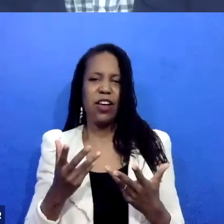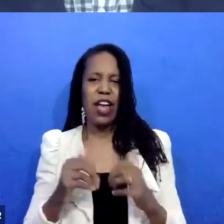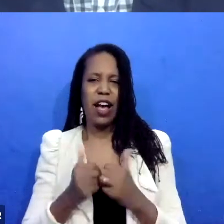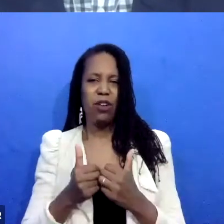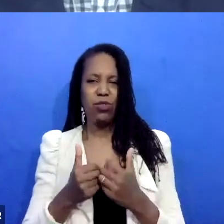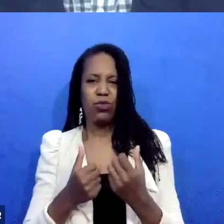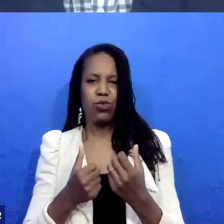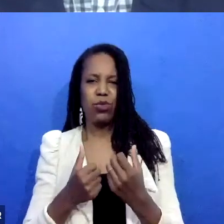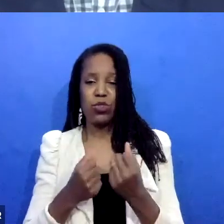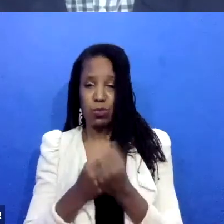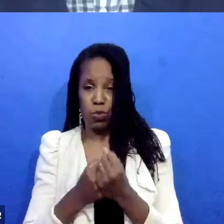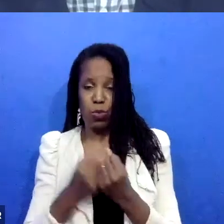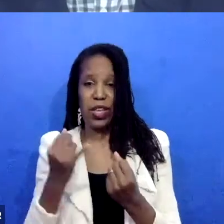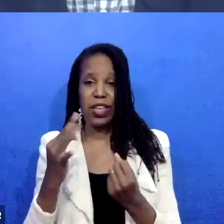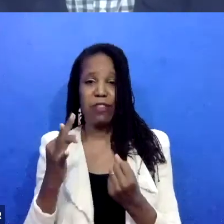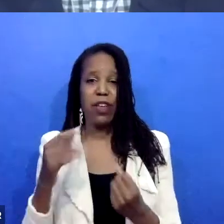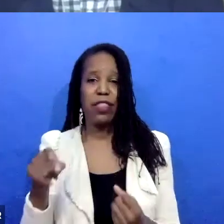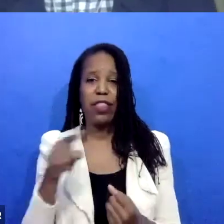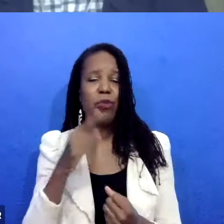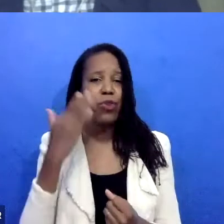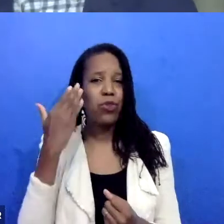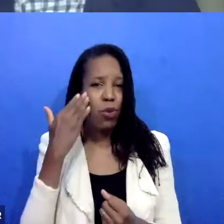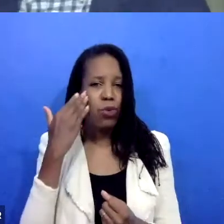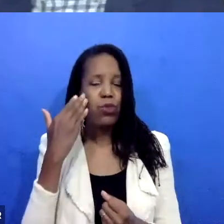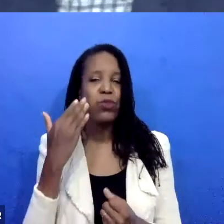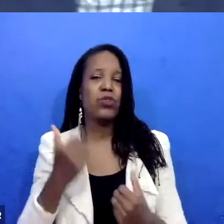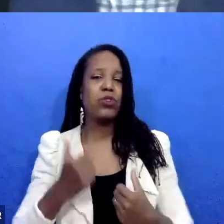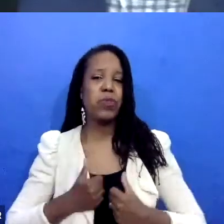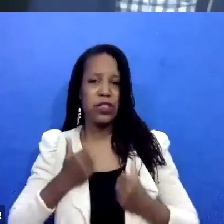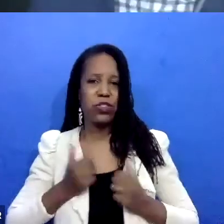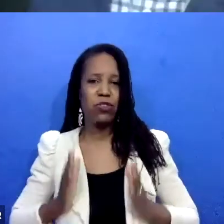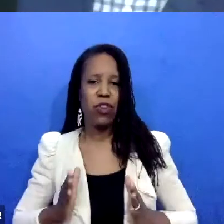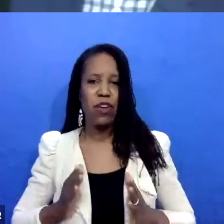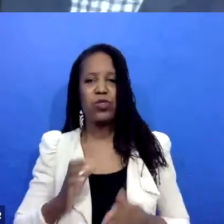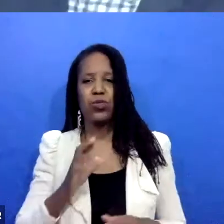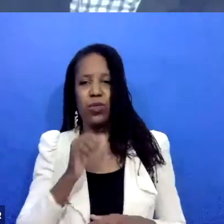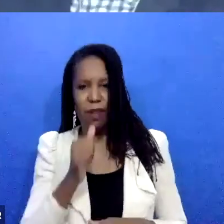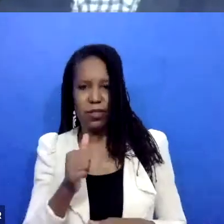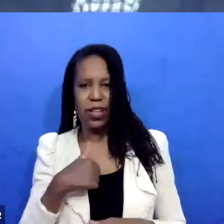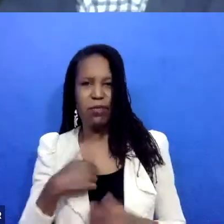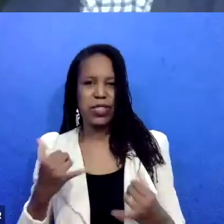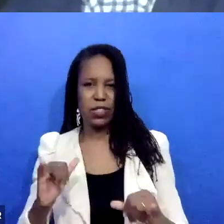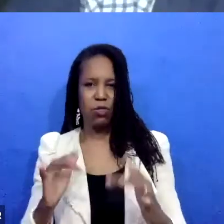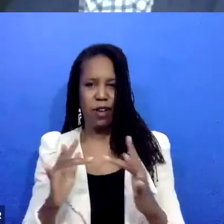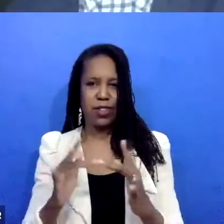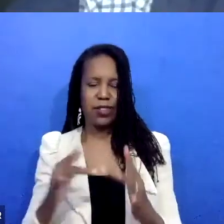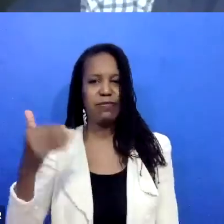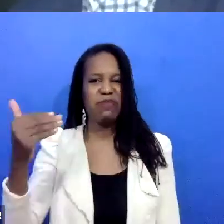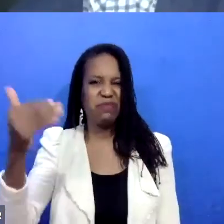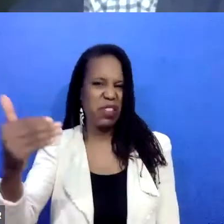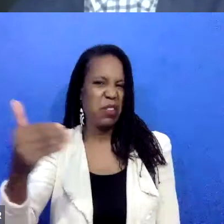to the survivors of crime, who I was still having contact with, obviously, in some way as a public defender. And